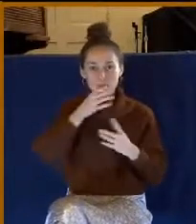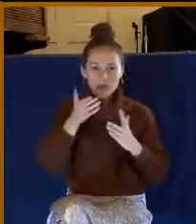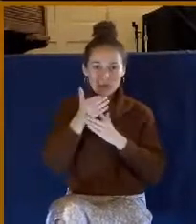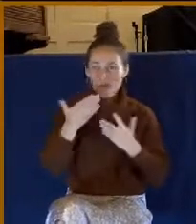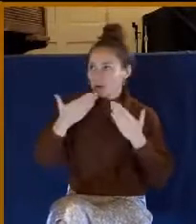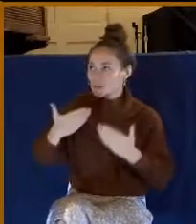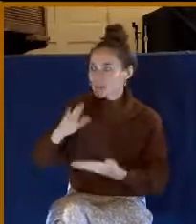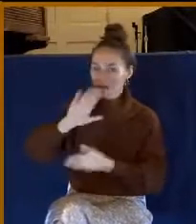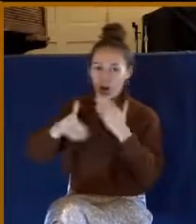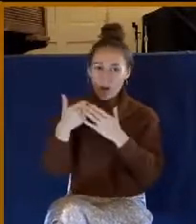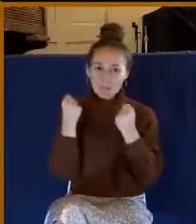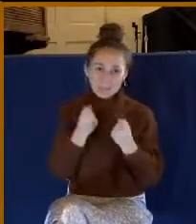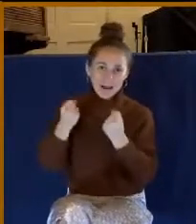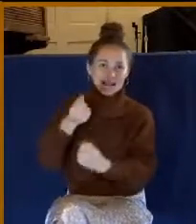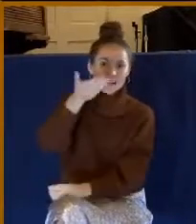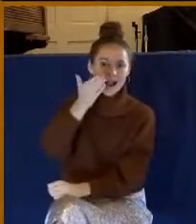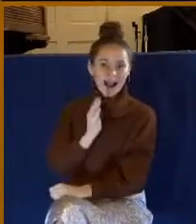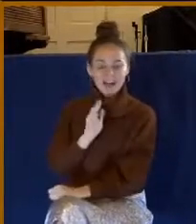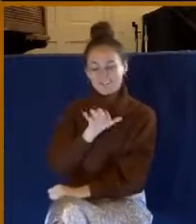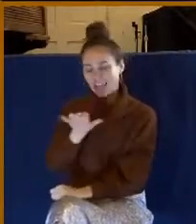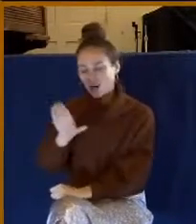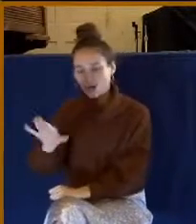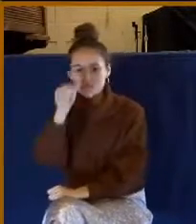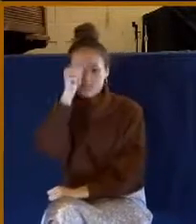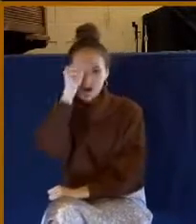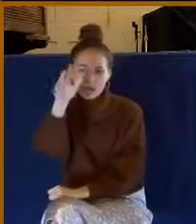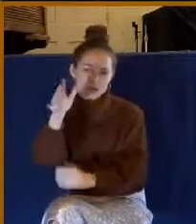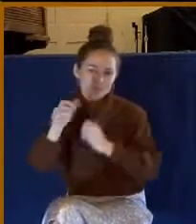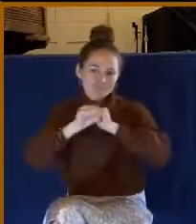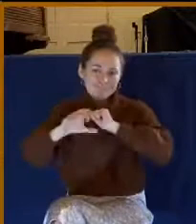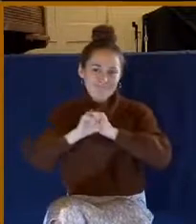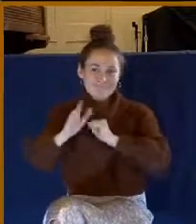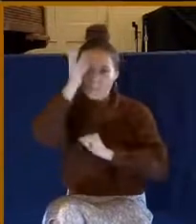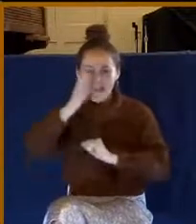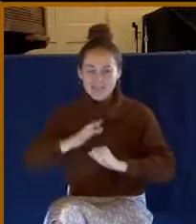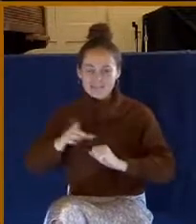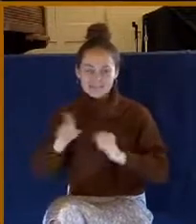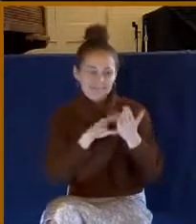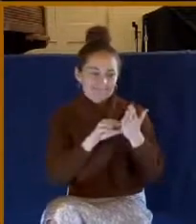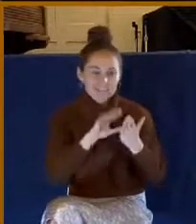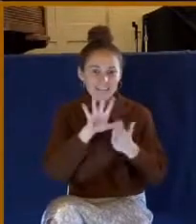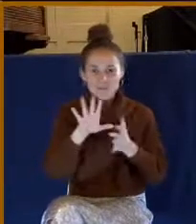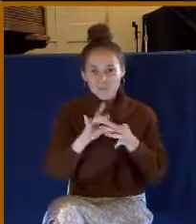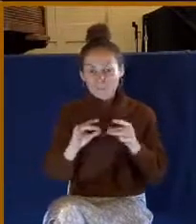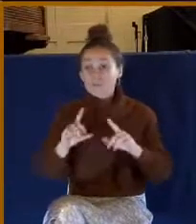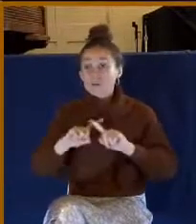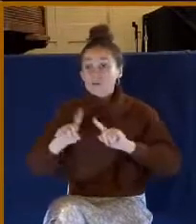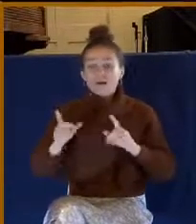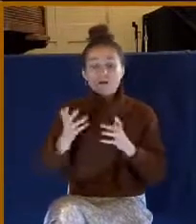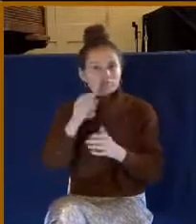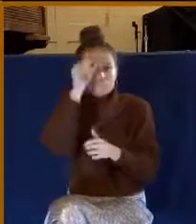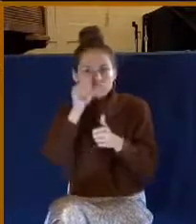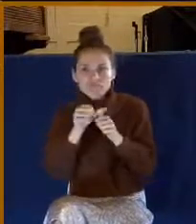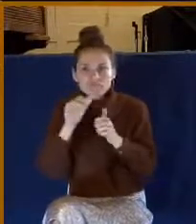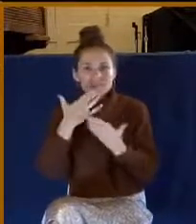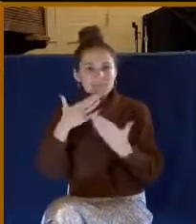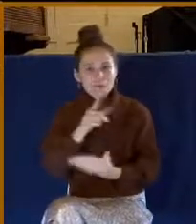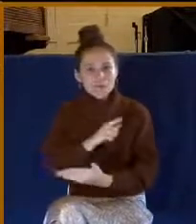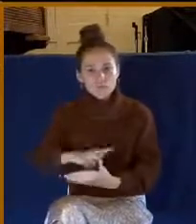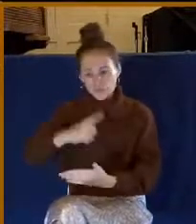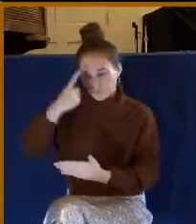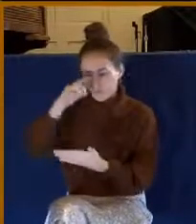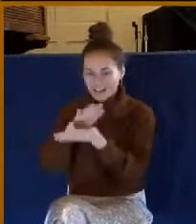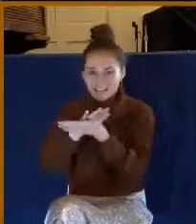And she's exactly right. Did you ever just stop and thank God for just clean water? Just clean water. Again, I came from a place where